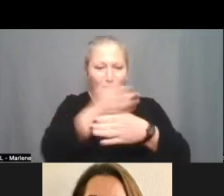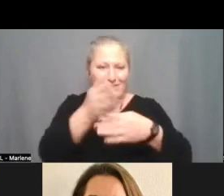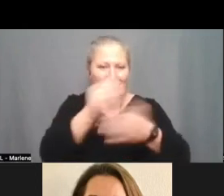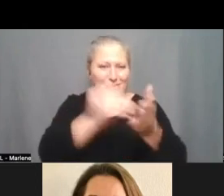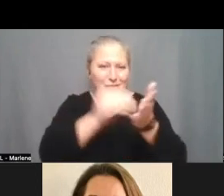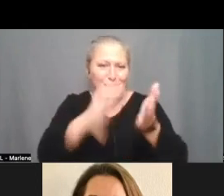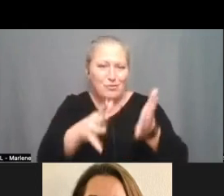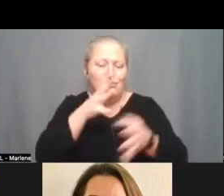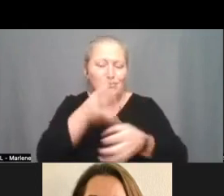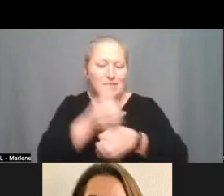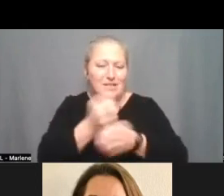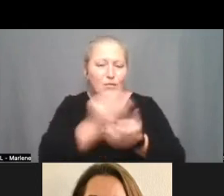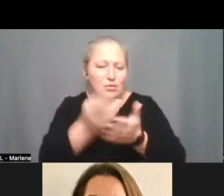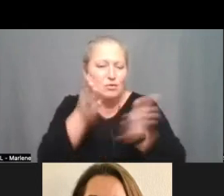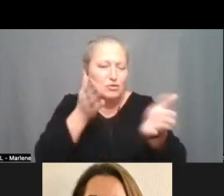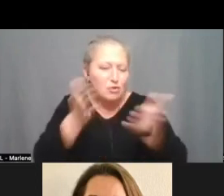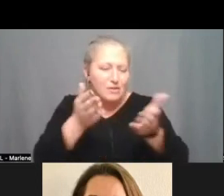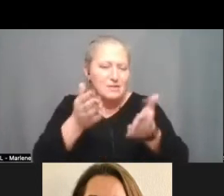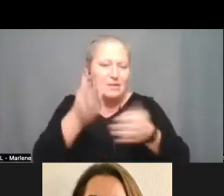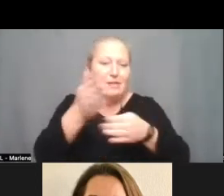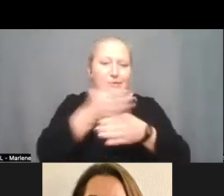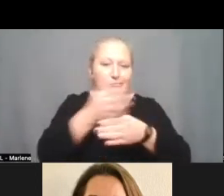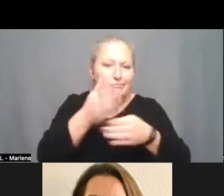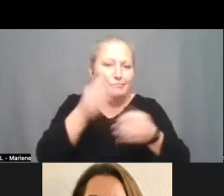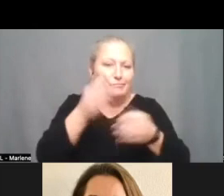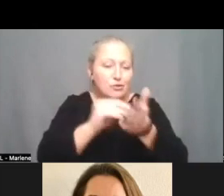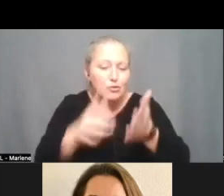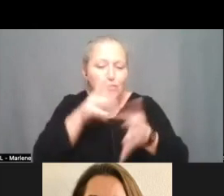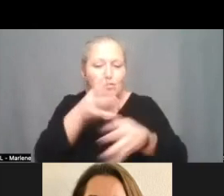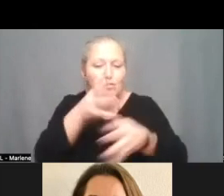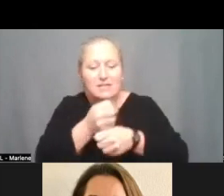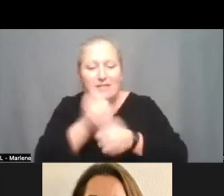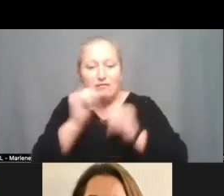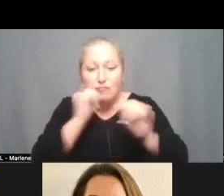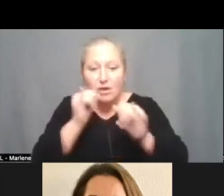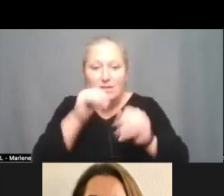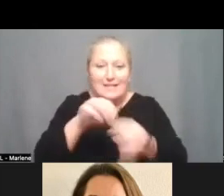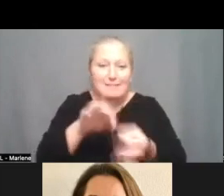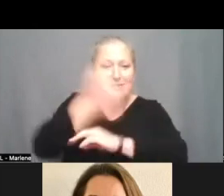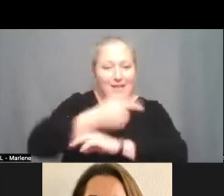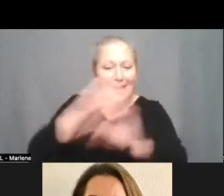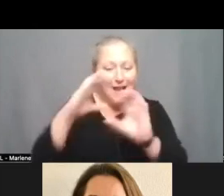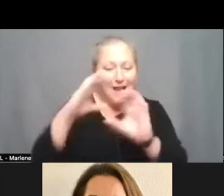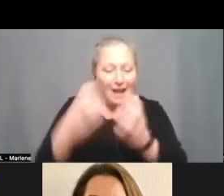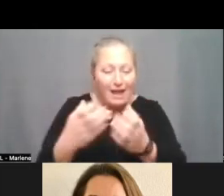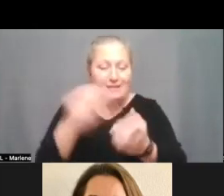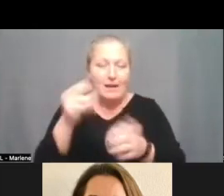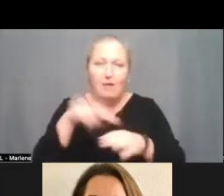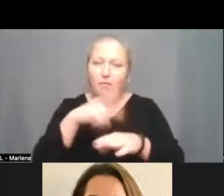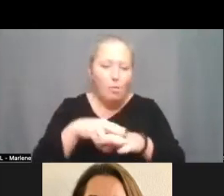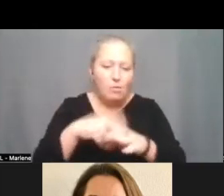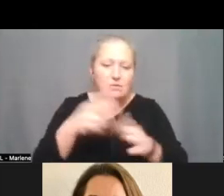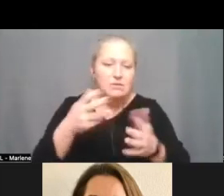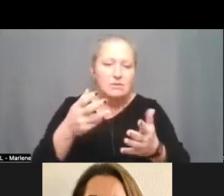resource services the range of students who um receive instruction in special day classes and then of course uh